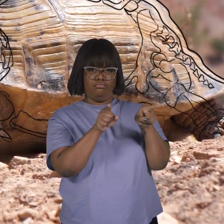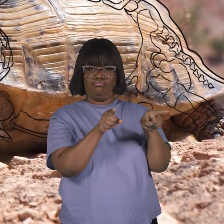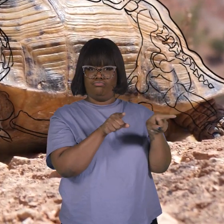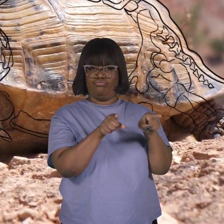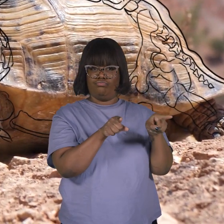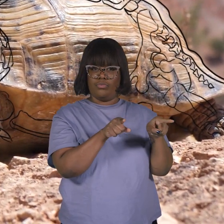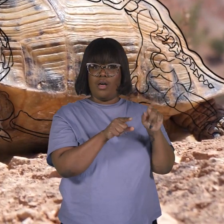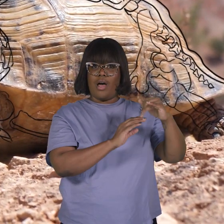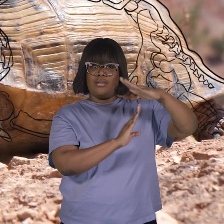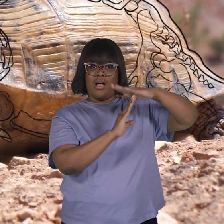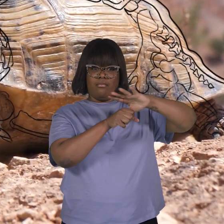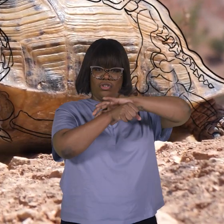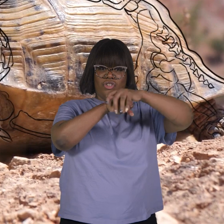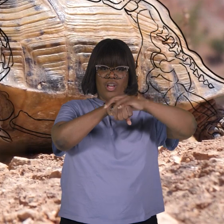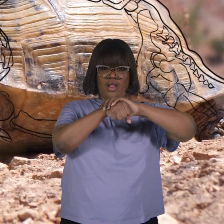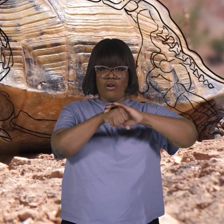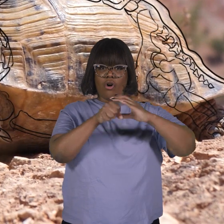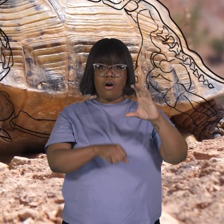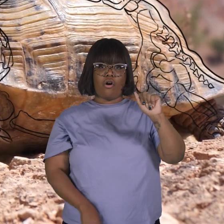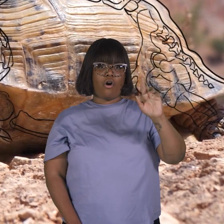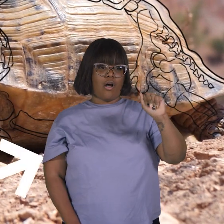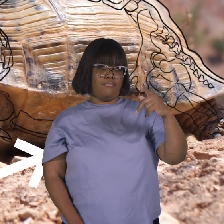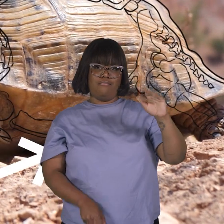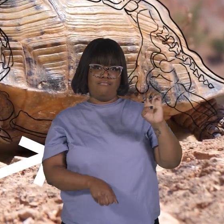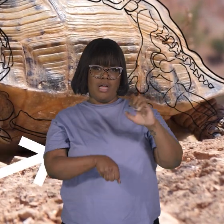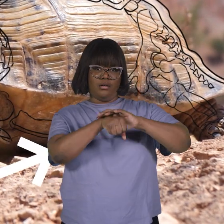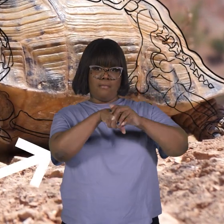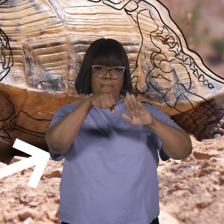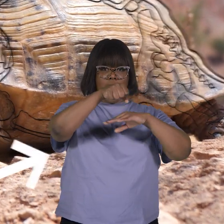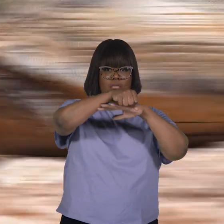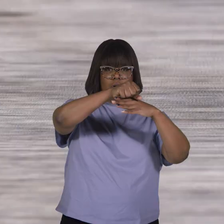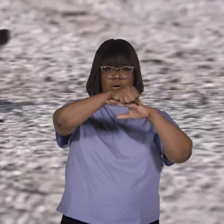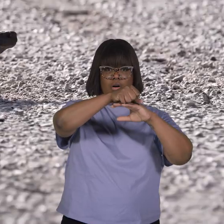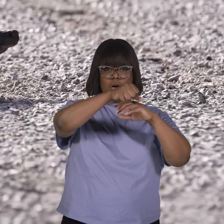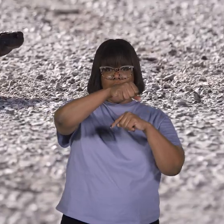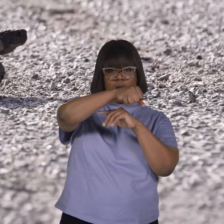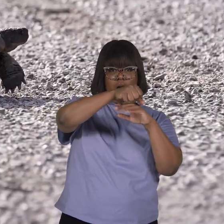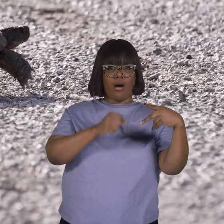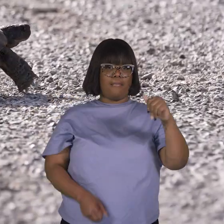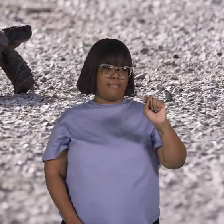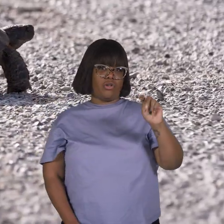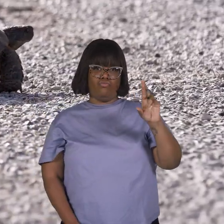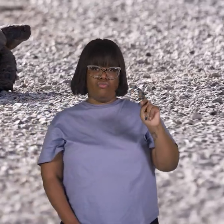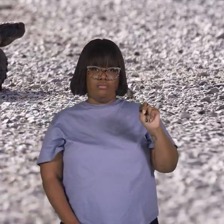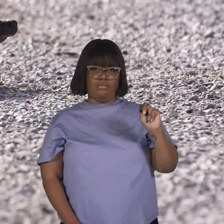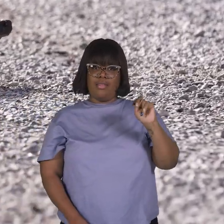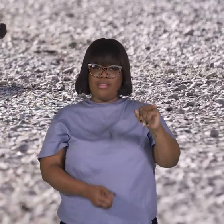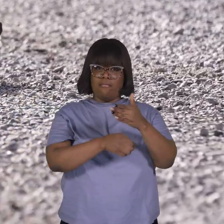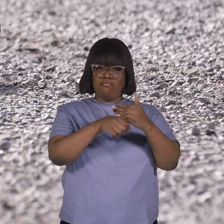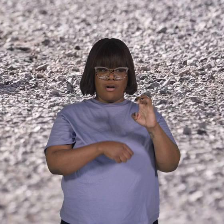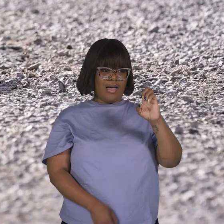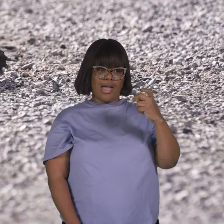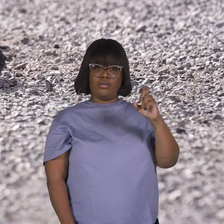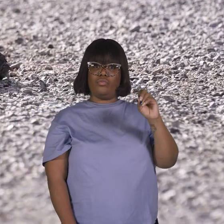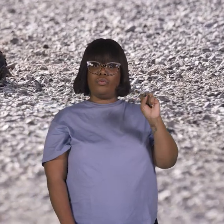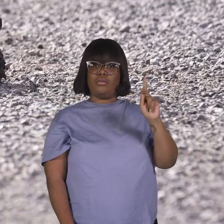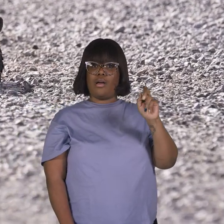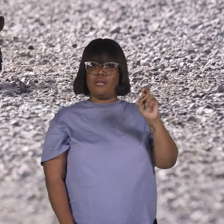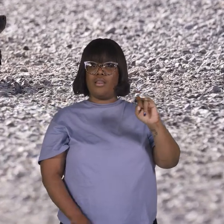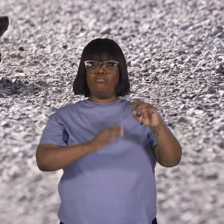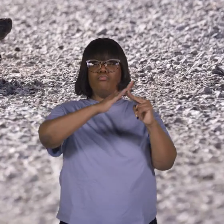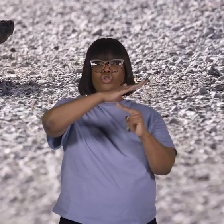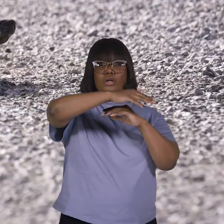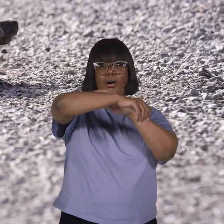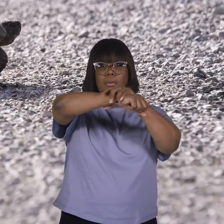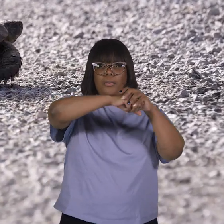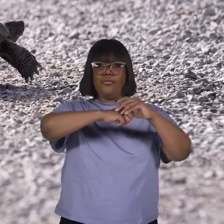part of the shell is called the carapes, and the bottom is called the plastron. Part of the exoskeleton is like a bridge that fuses